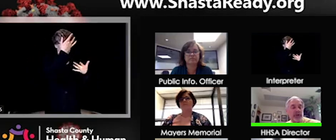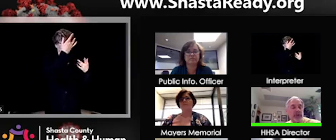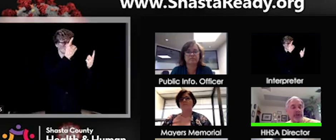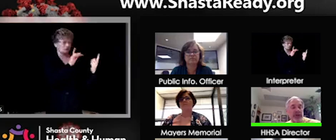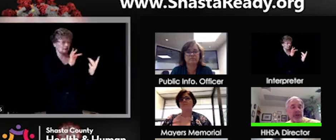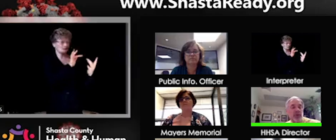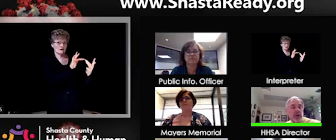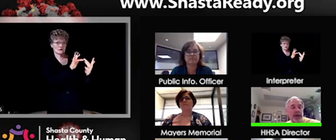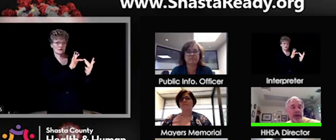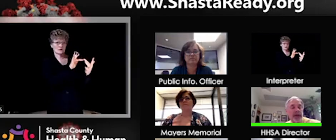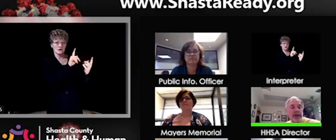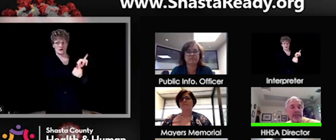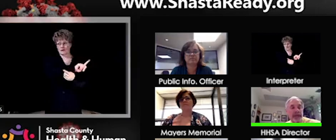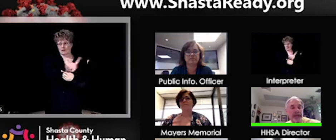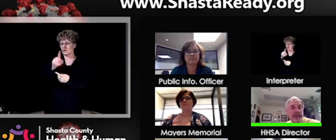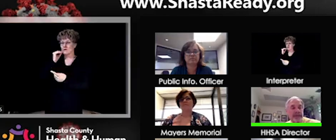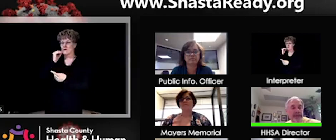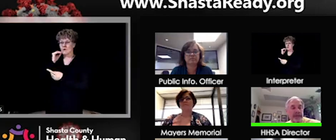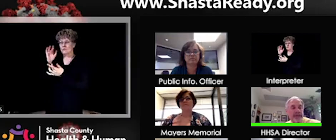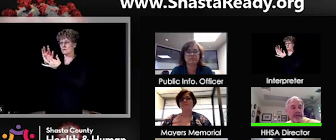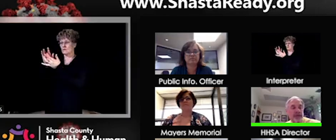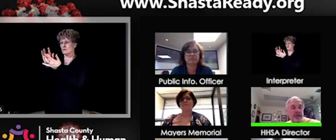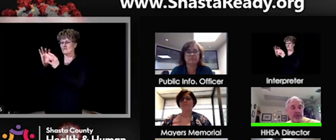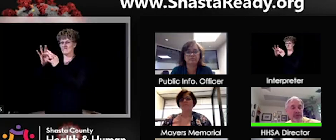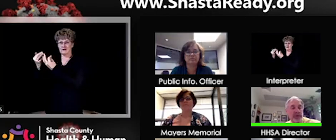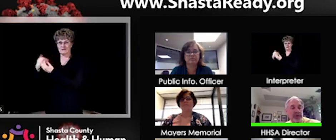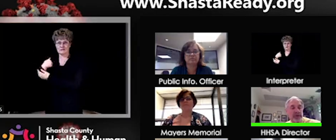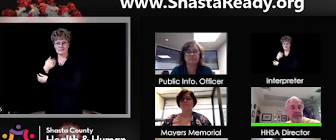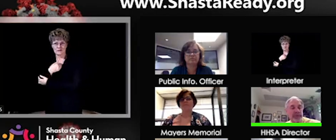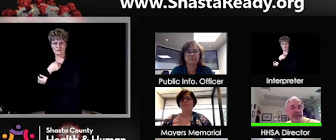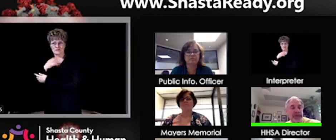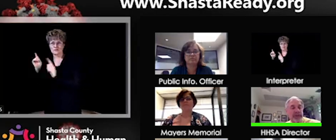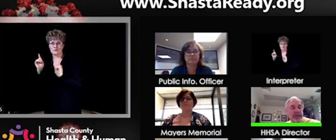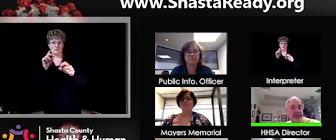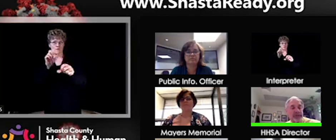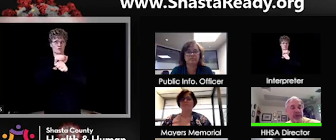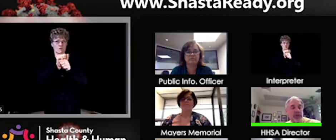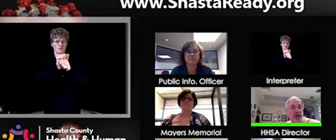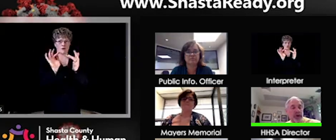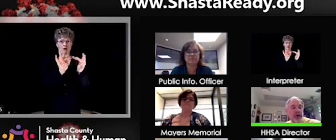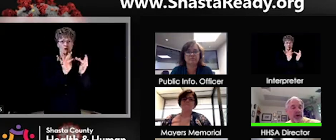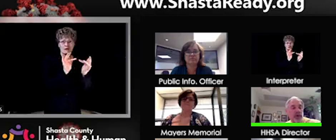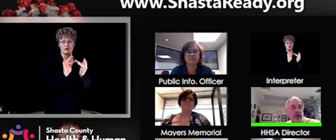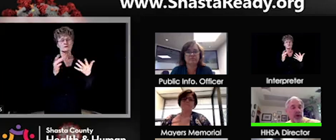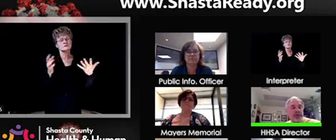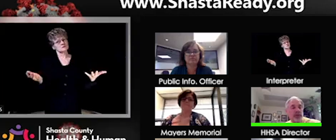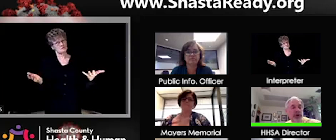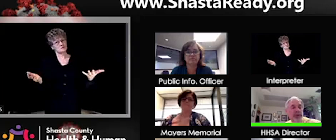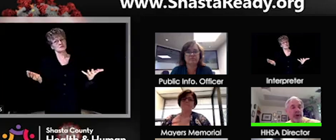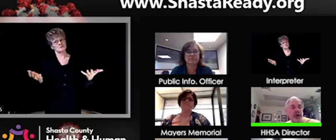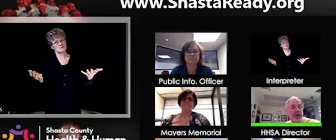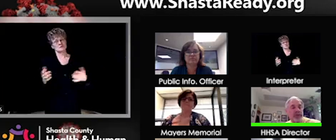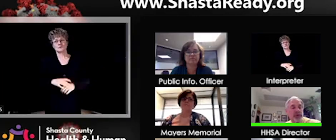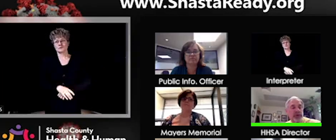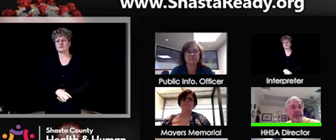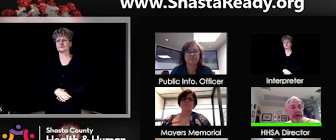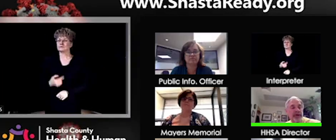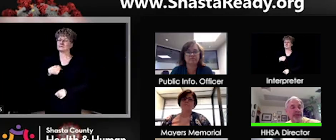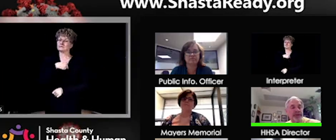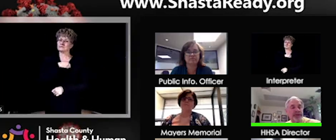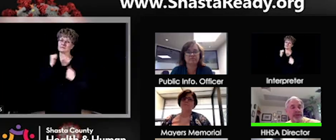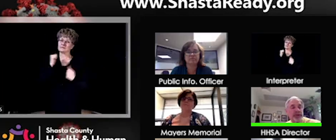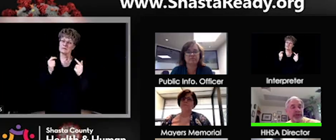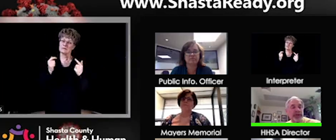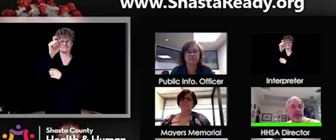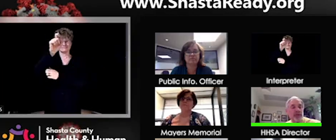people who stayed away could end up getting infected due to, uh, some people attending. So we all have to do our part. It's